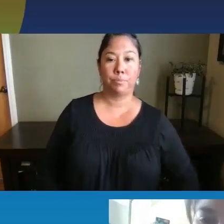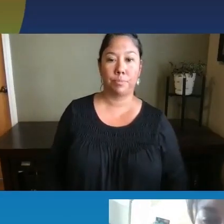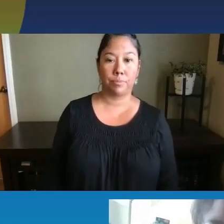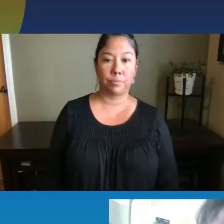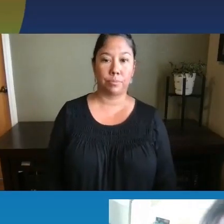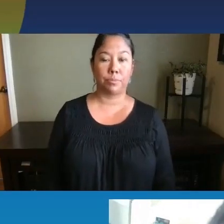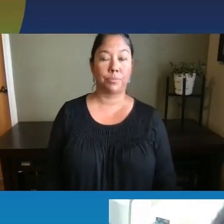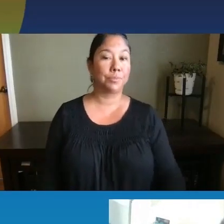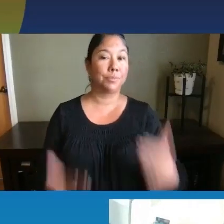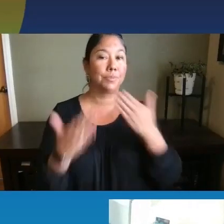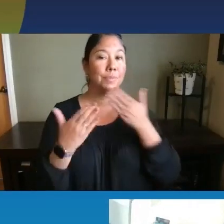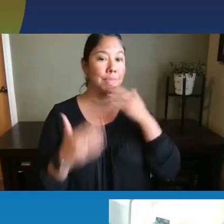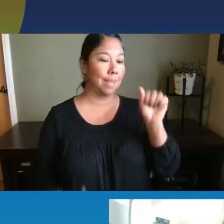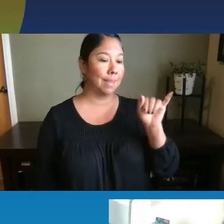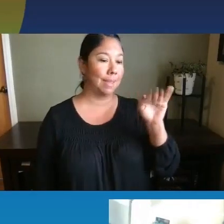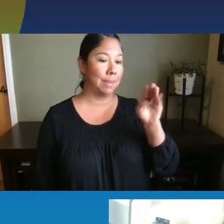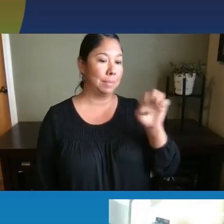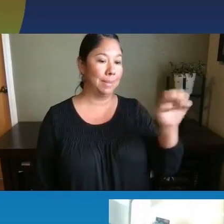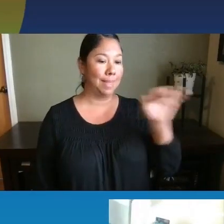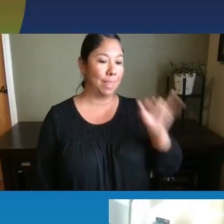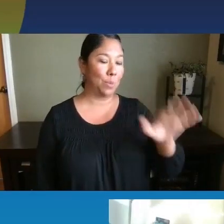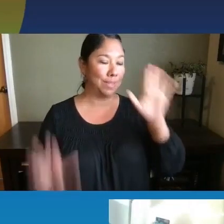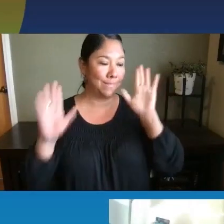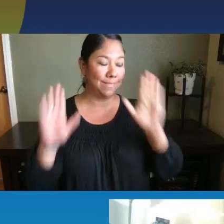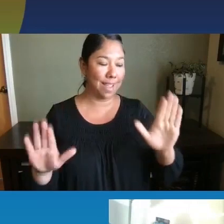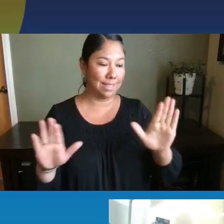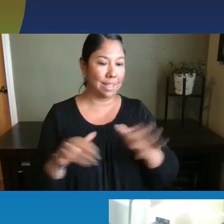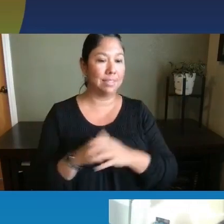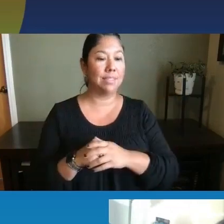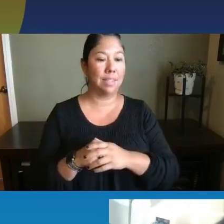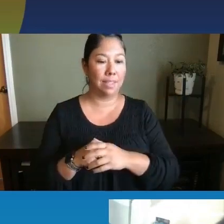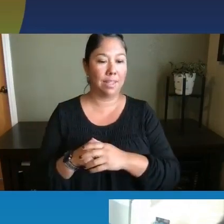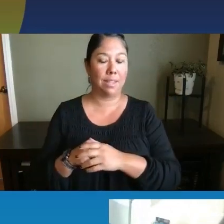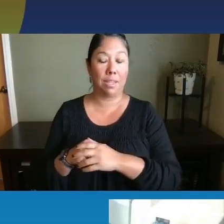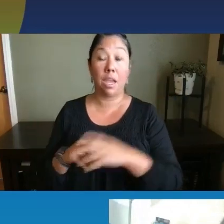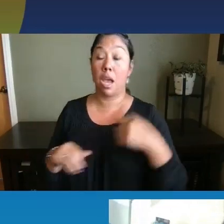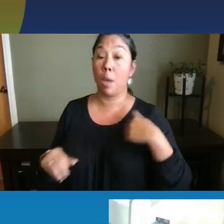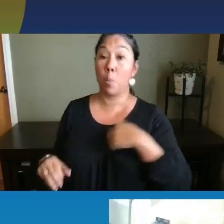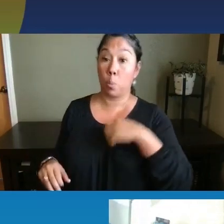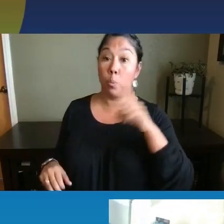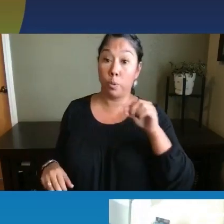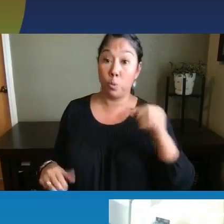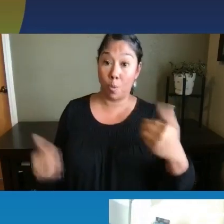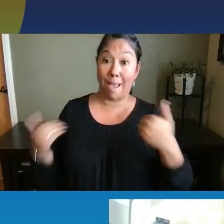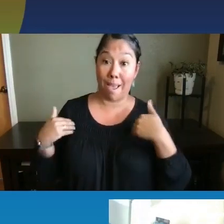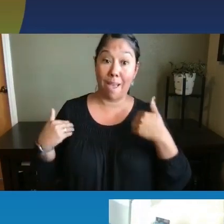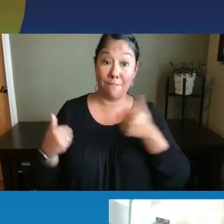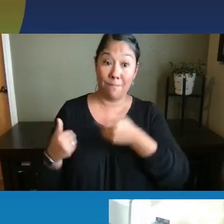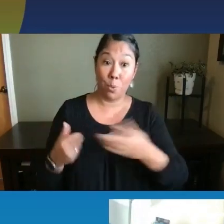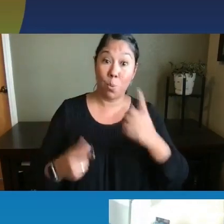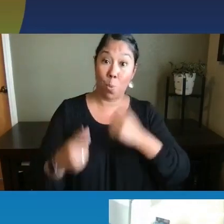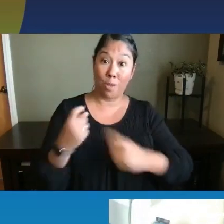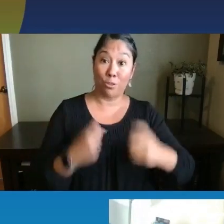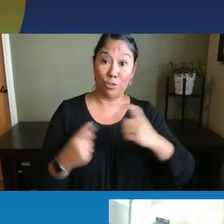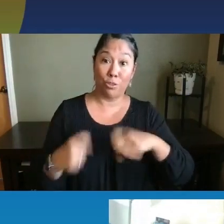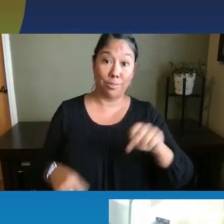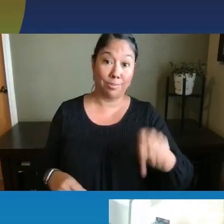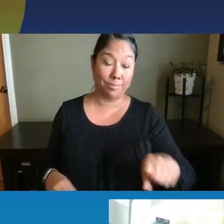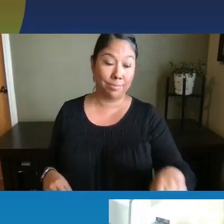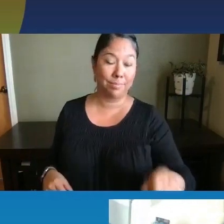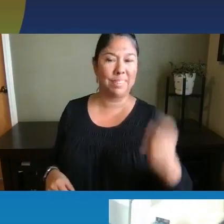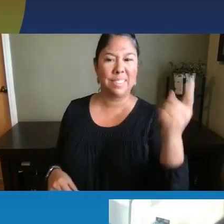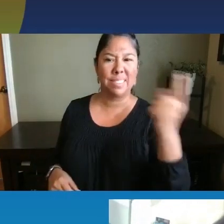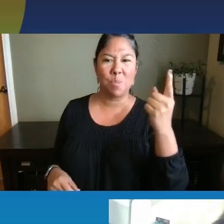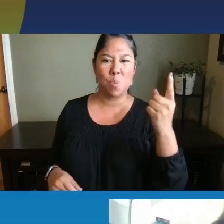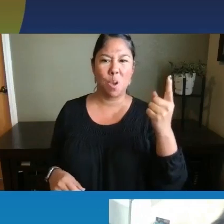Thank you, Amy. That was fantastic. Um, we do have a couple questions, uh, some